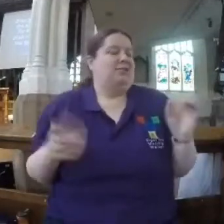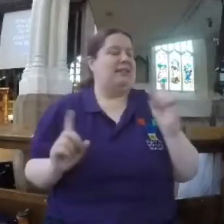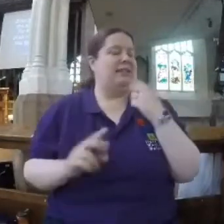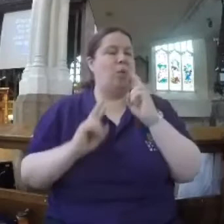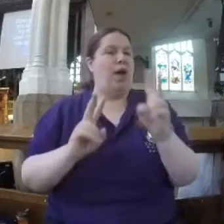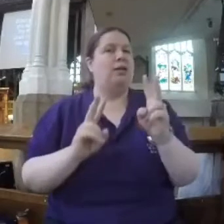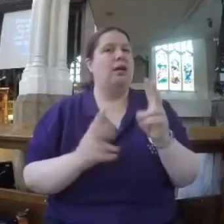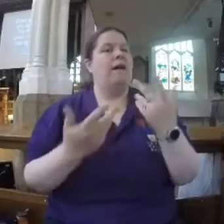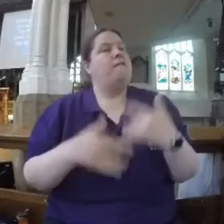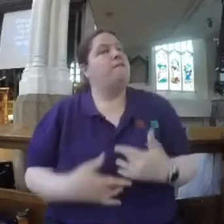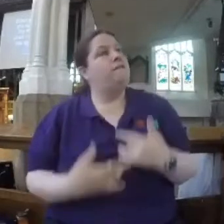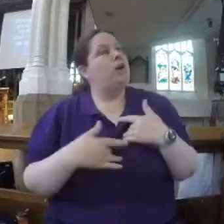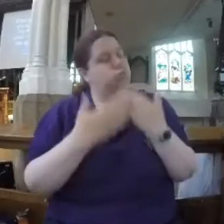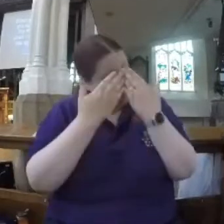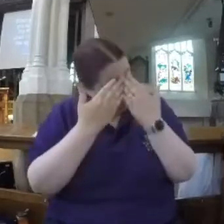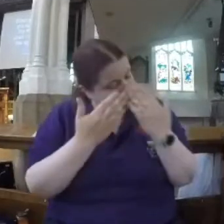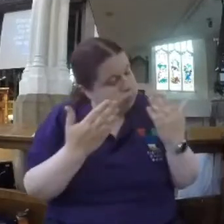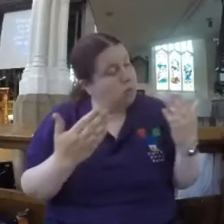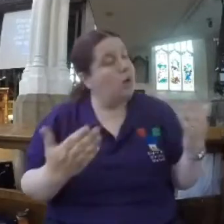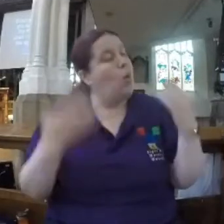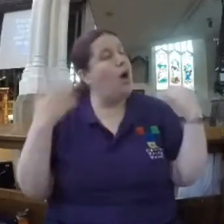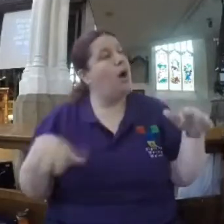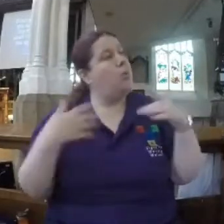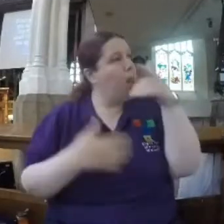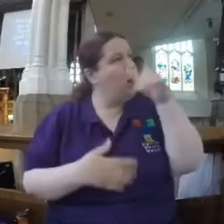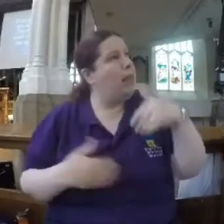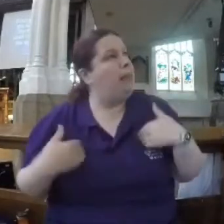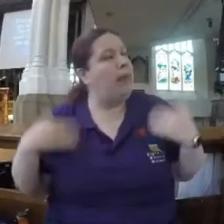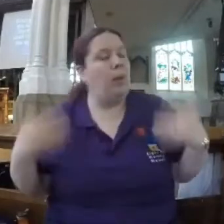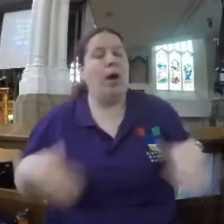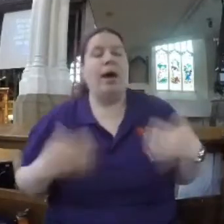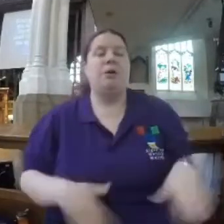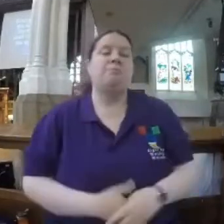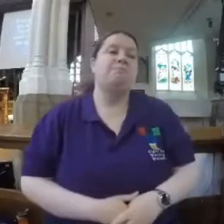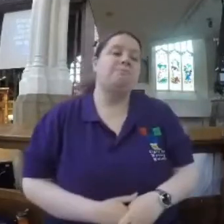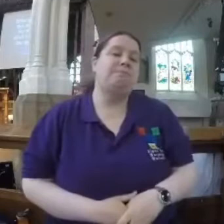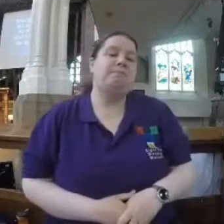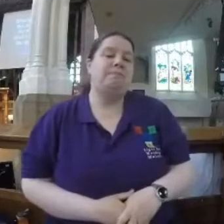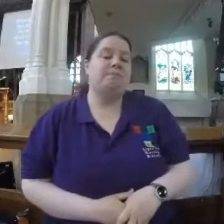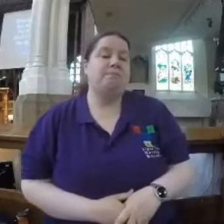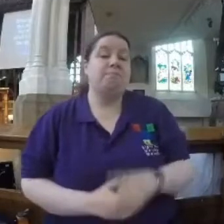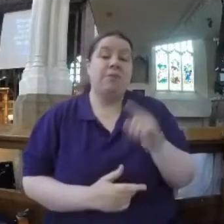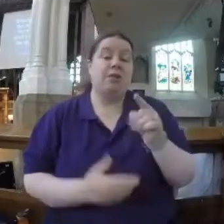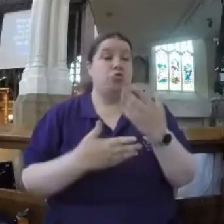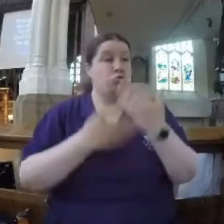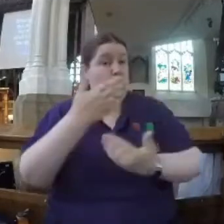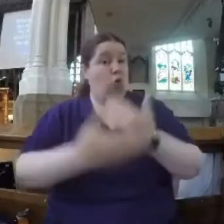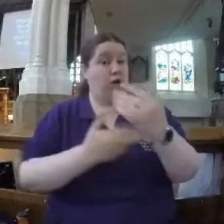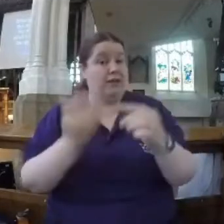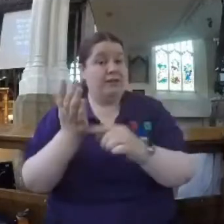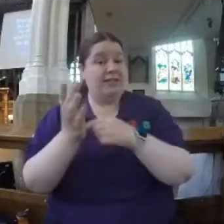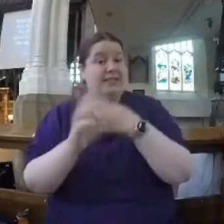privilege. And we see an example of humility and meekness in Mary. But then we heard the story of the tax collector as well,